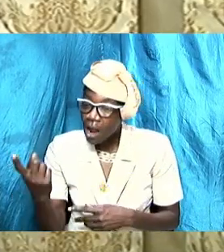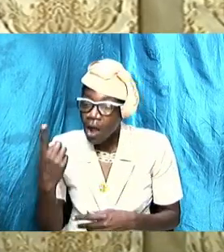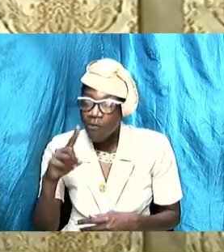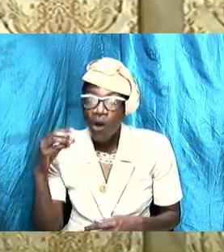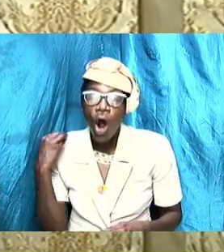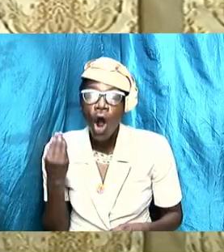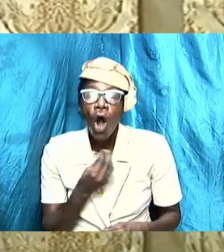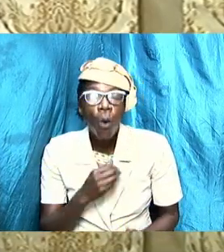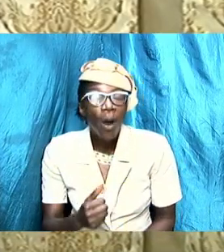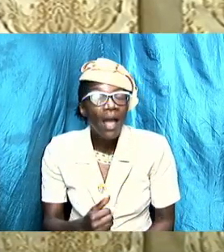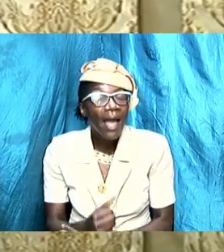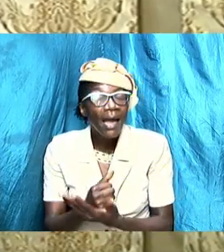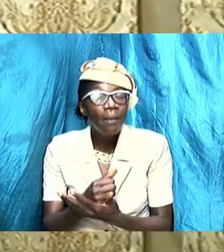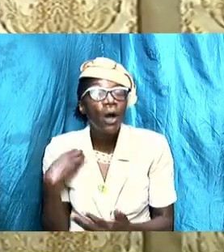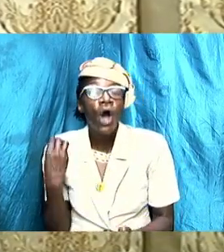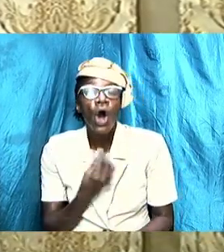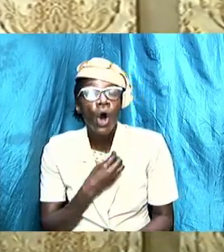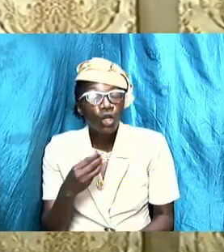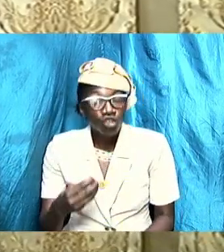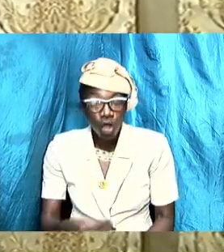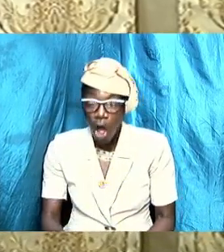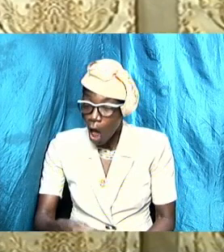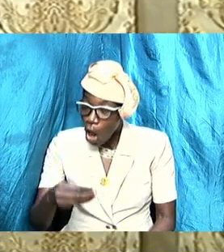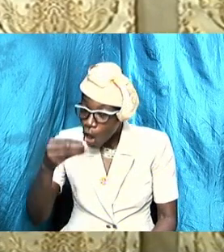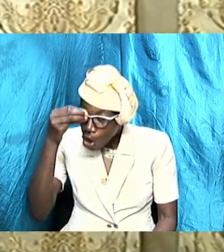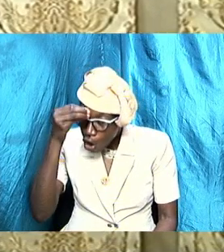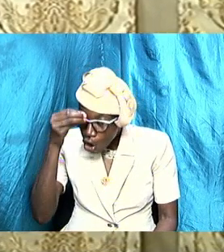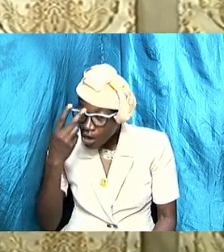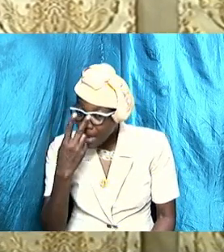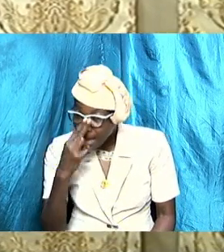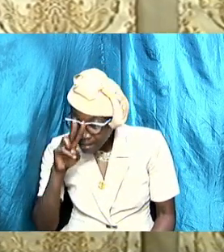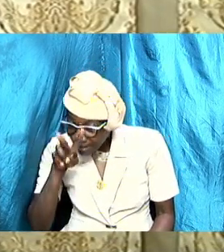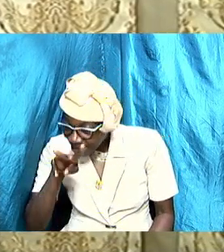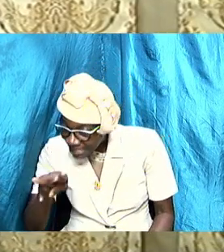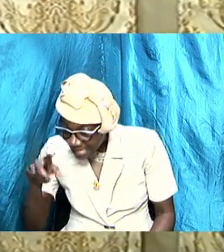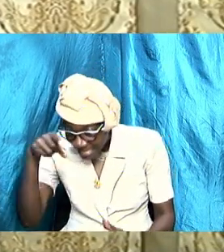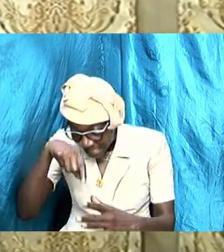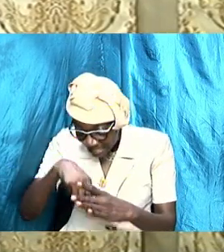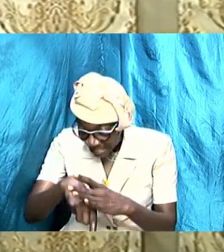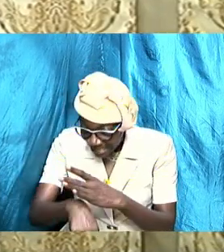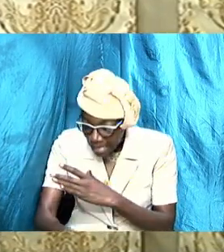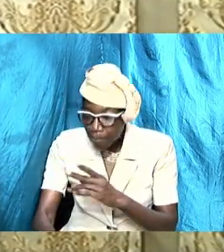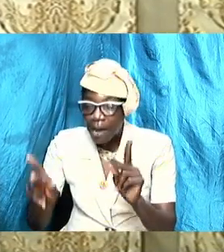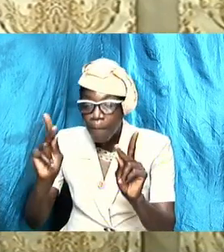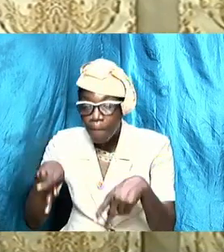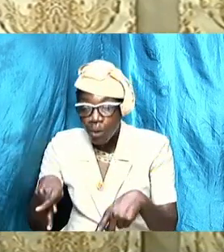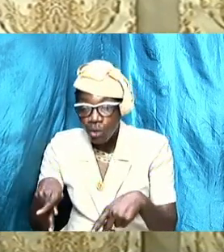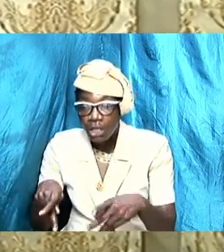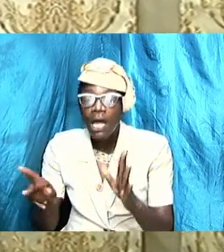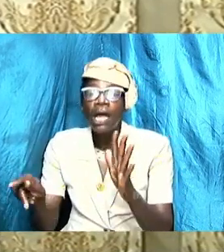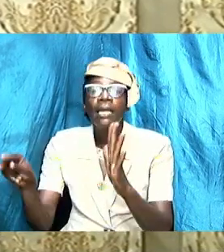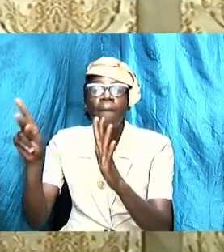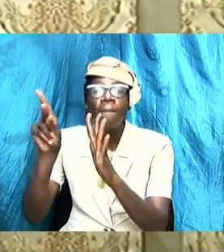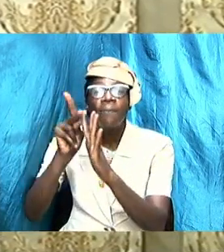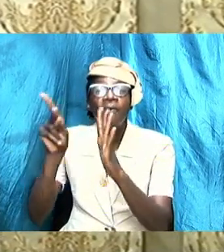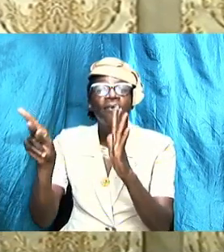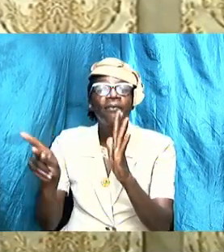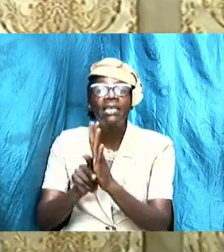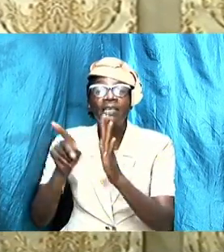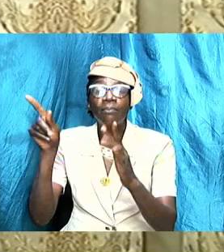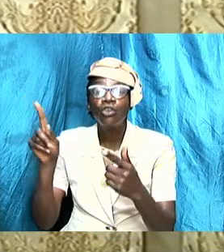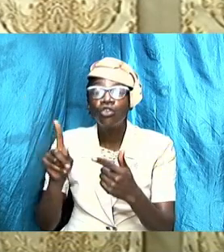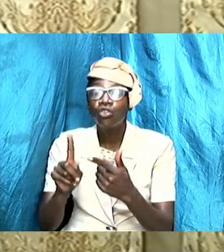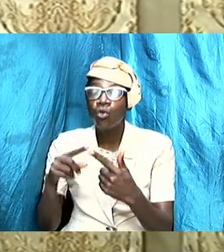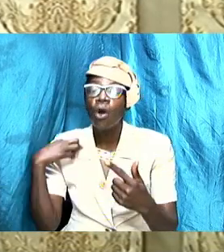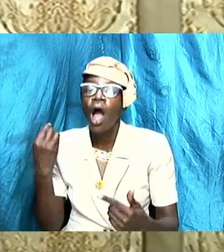for us to learn some things, for us to see deeply, and for us to apply the principles to our lives.